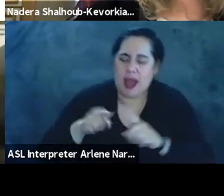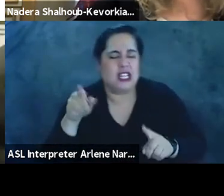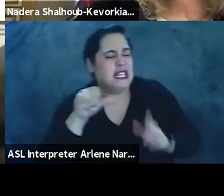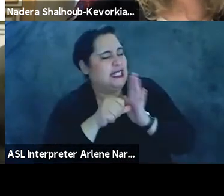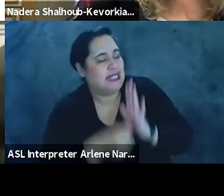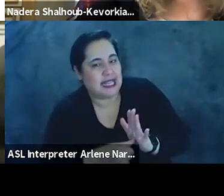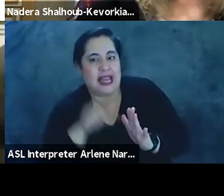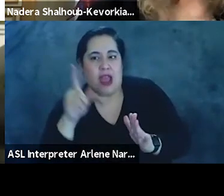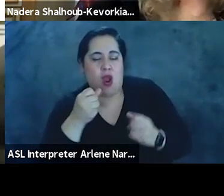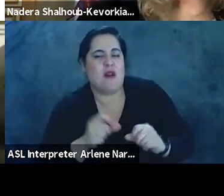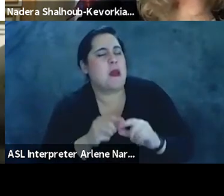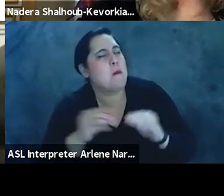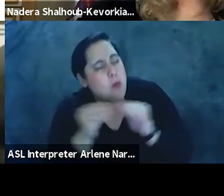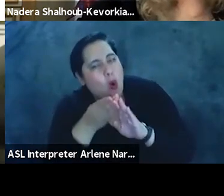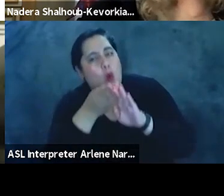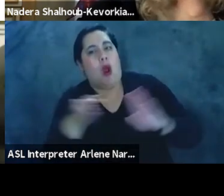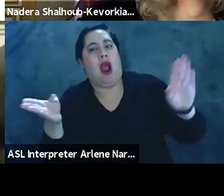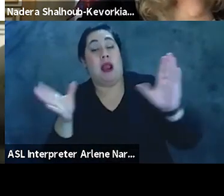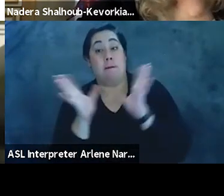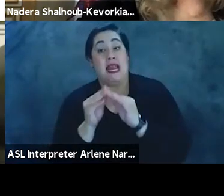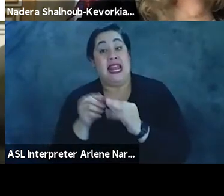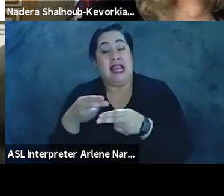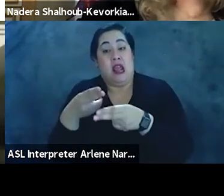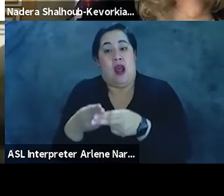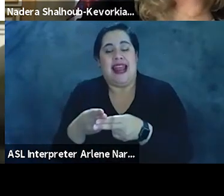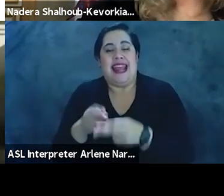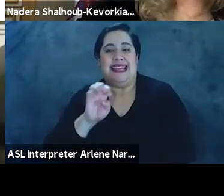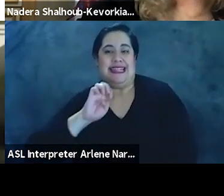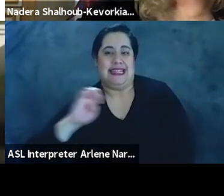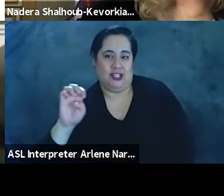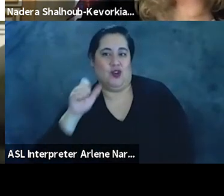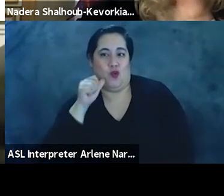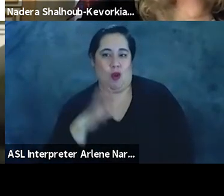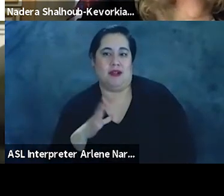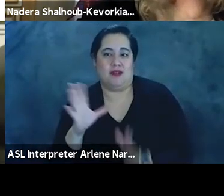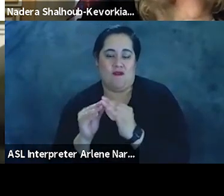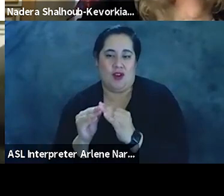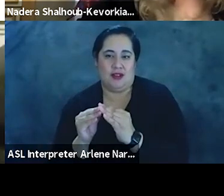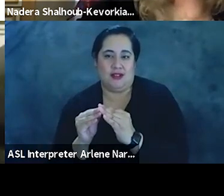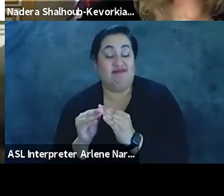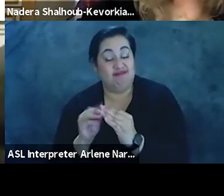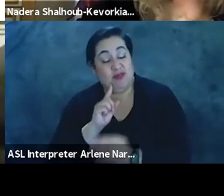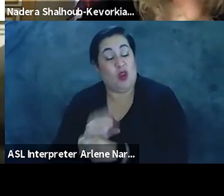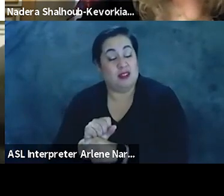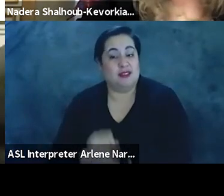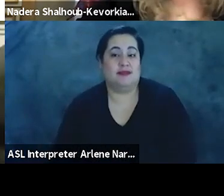horizon of their efforts be wider and that the meeting be referred to as an Eastern women's conference, and it was.